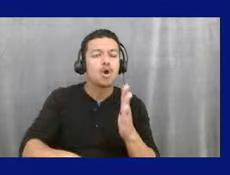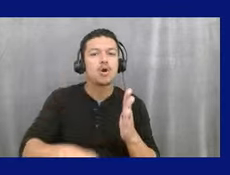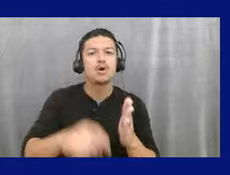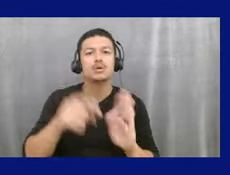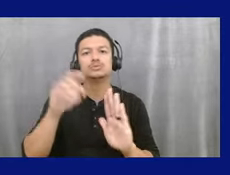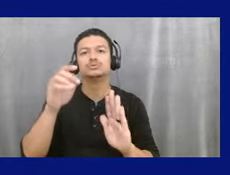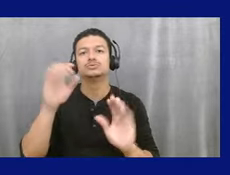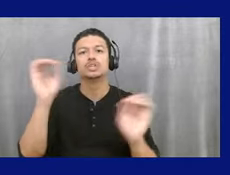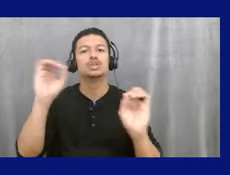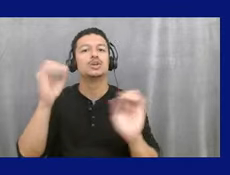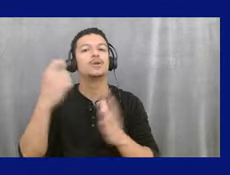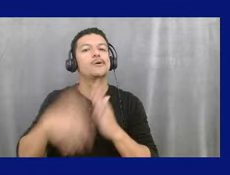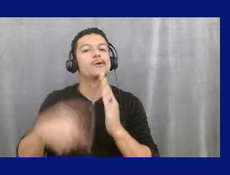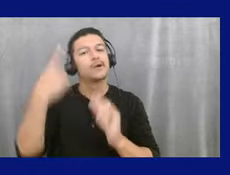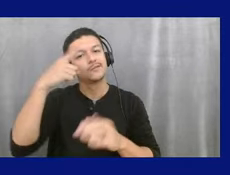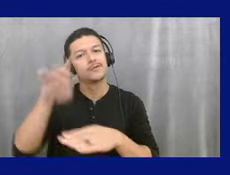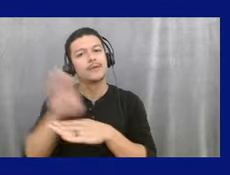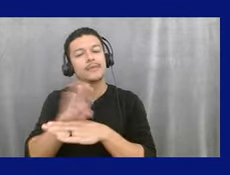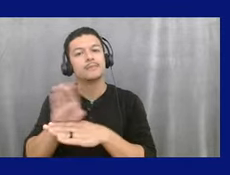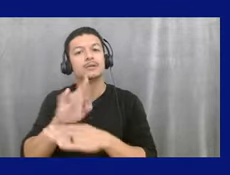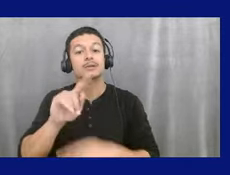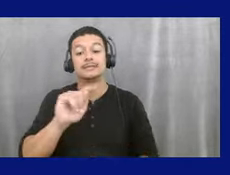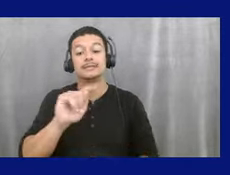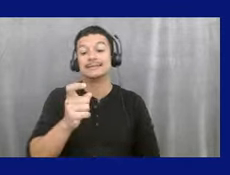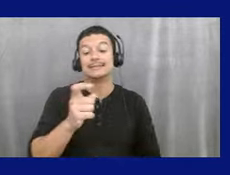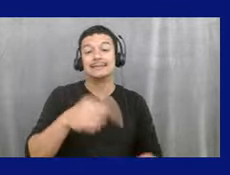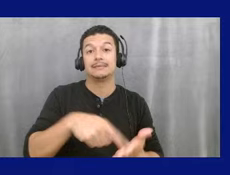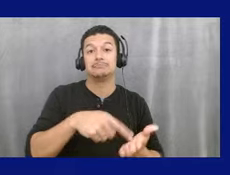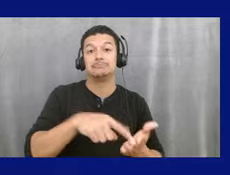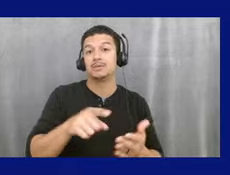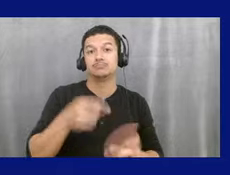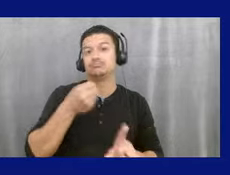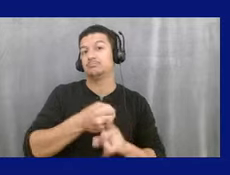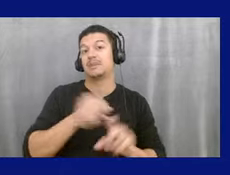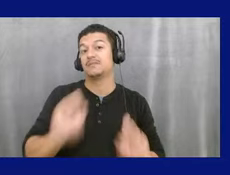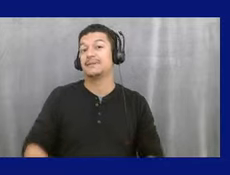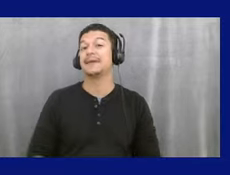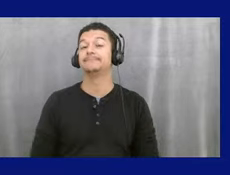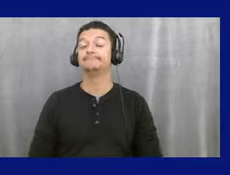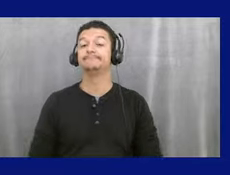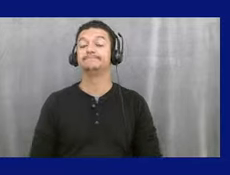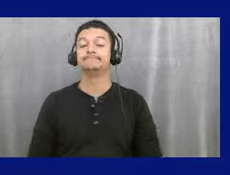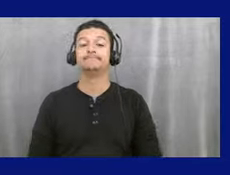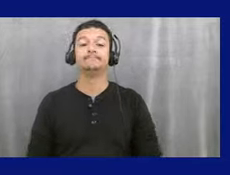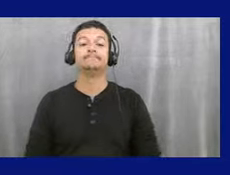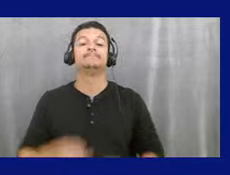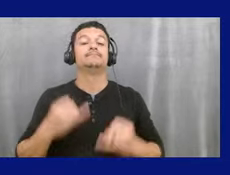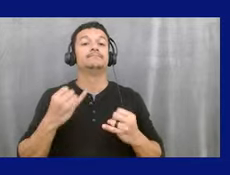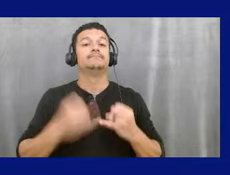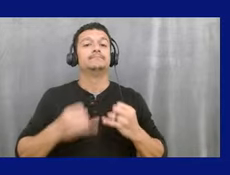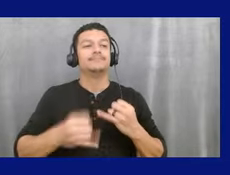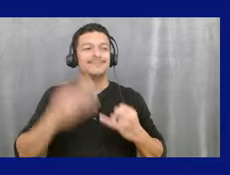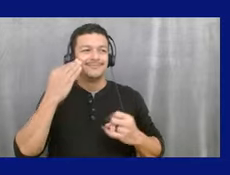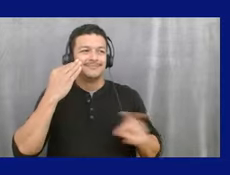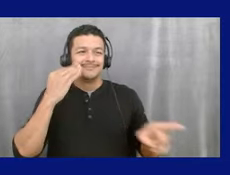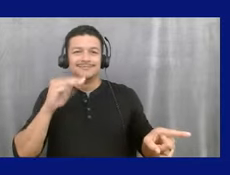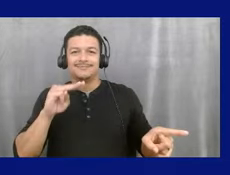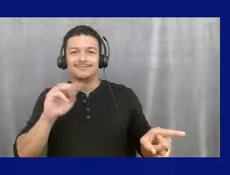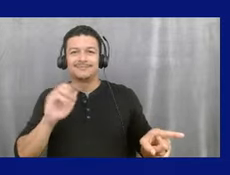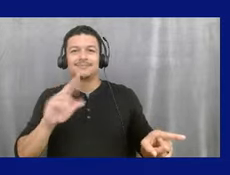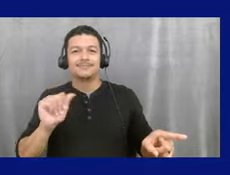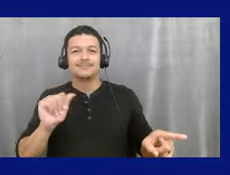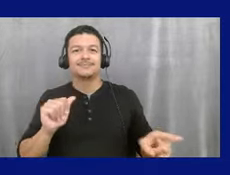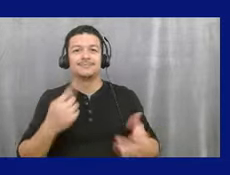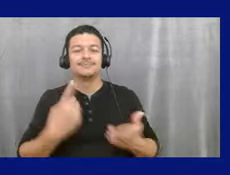and, and the public taxpayers that can be really impactful. And last but not least, I know Amanda mentioned it is going to be the implementation of our